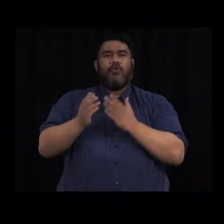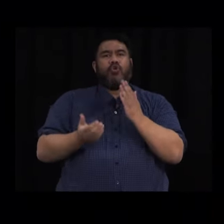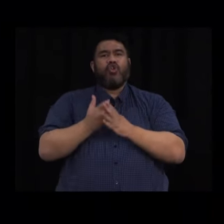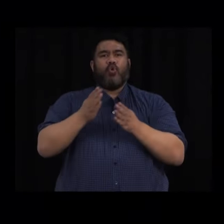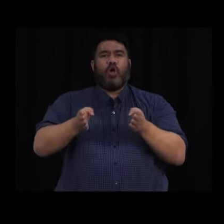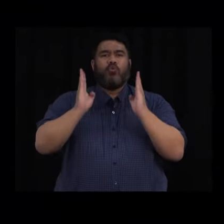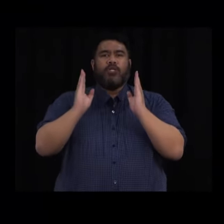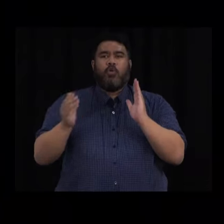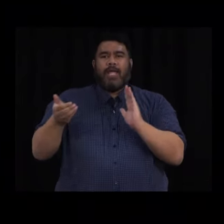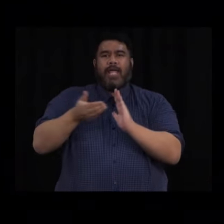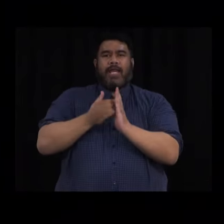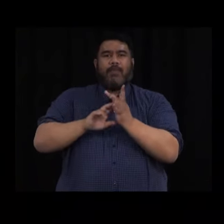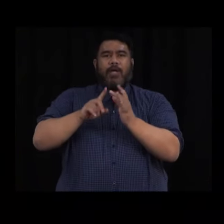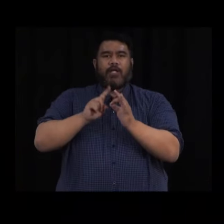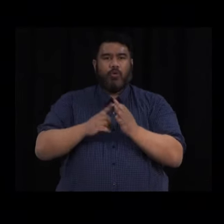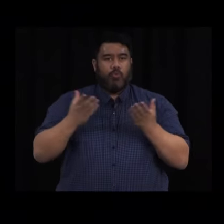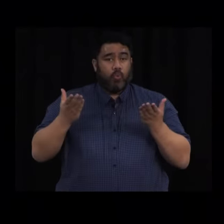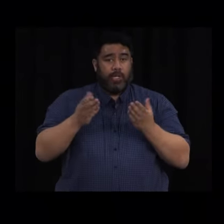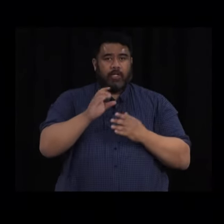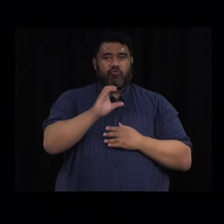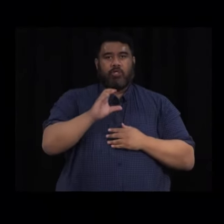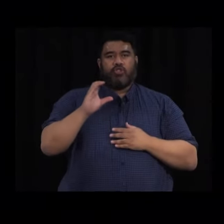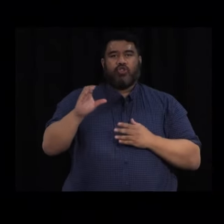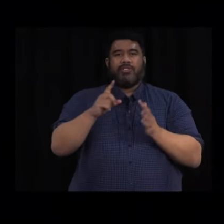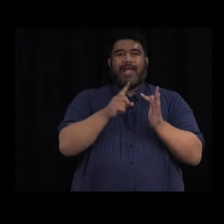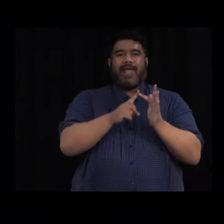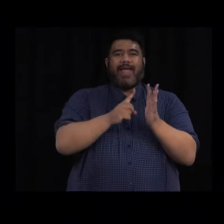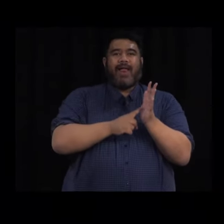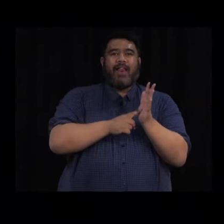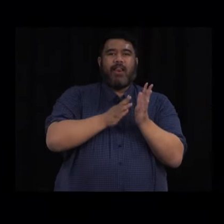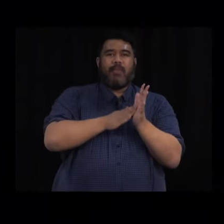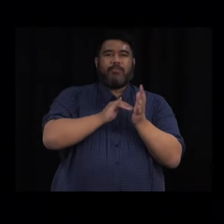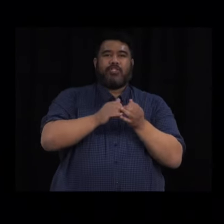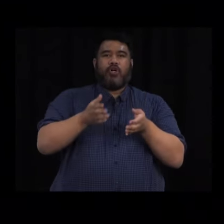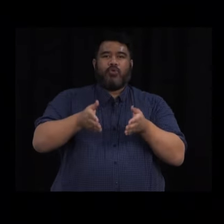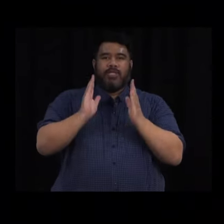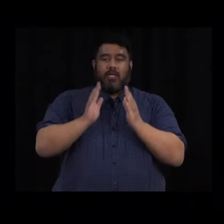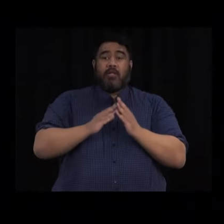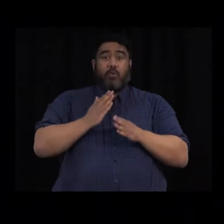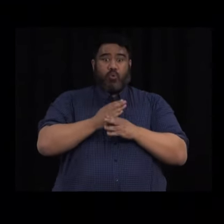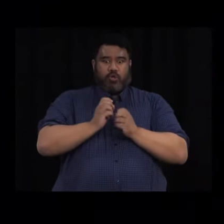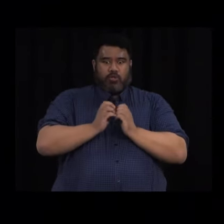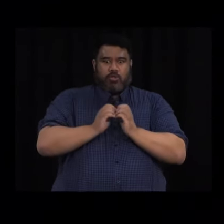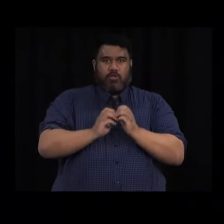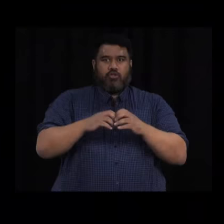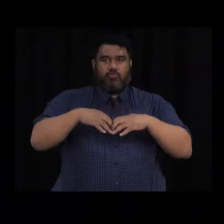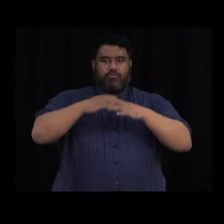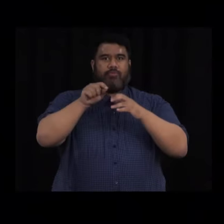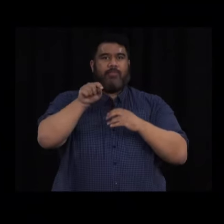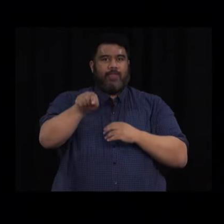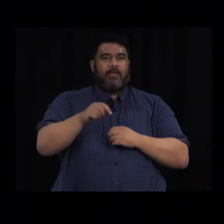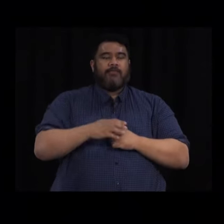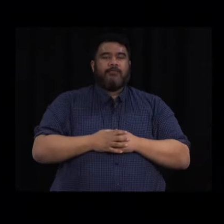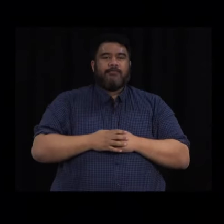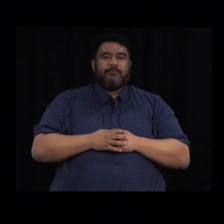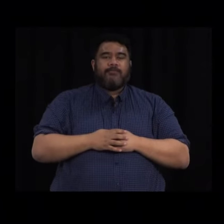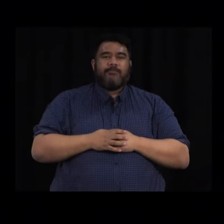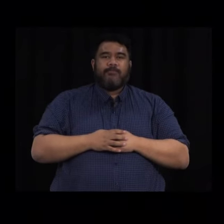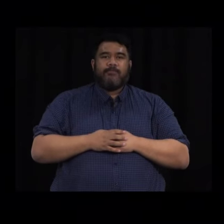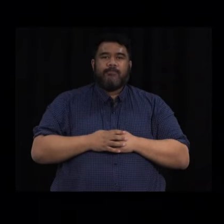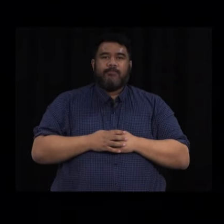Hotel in Christchurch and work is underway to get that stood up as quickly as possible. There are, of course, a lot of